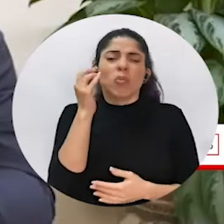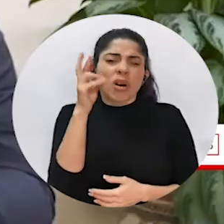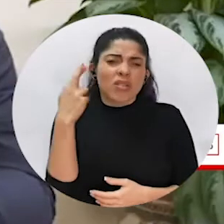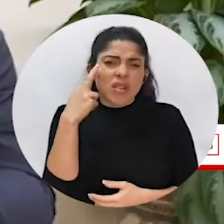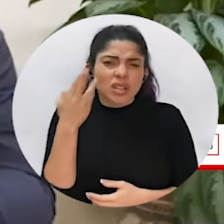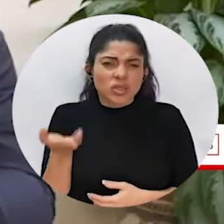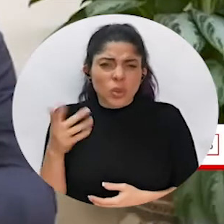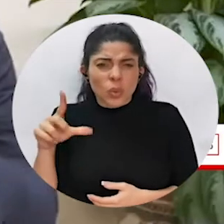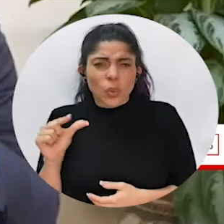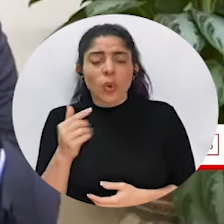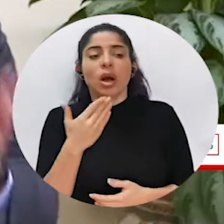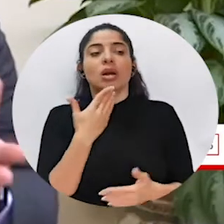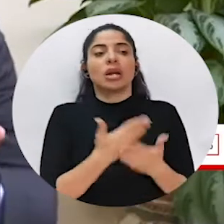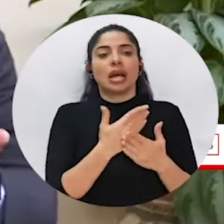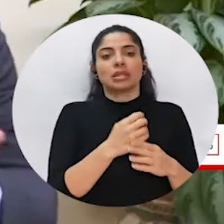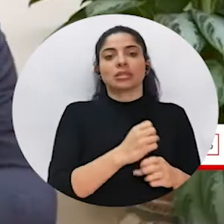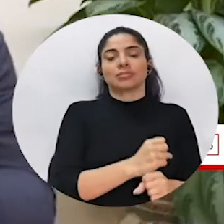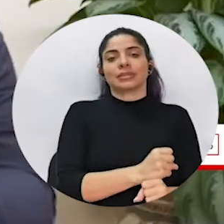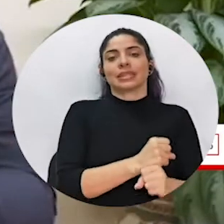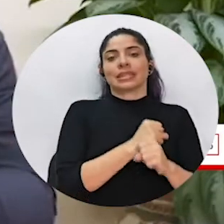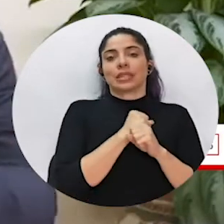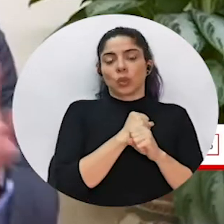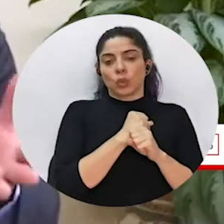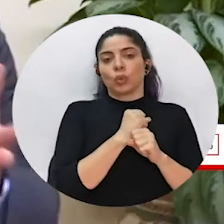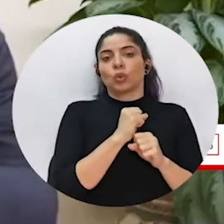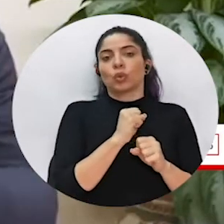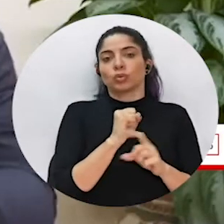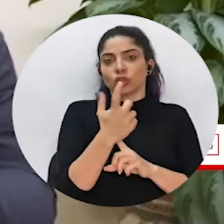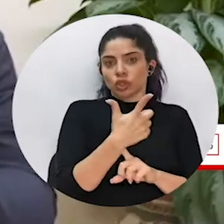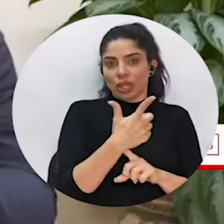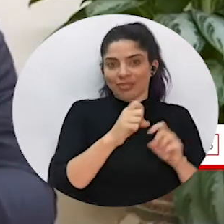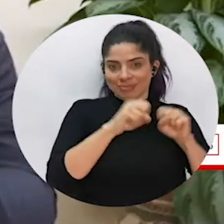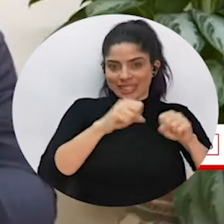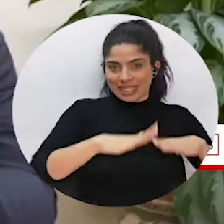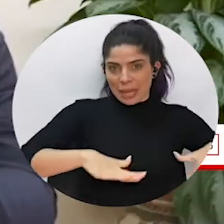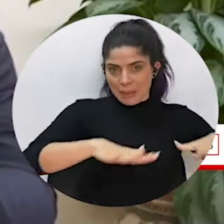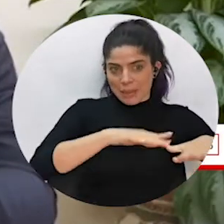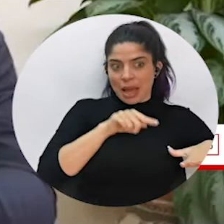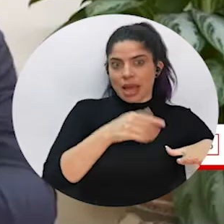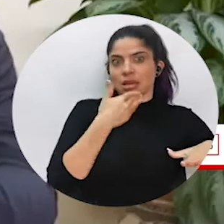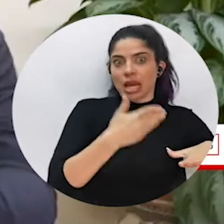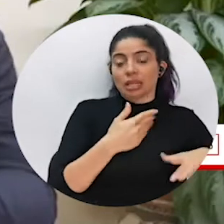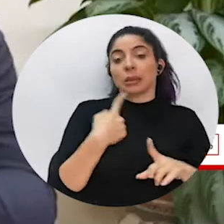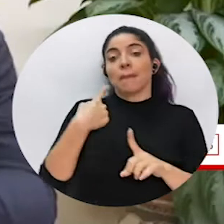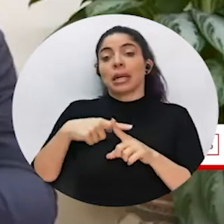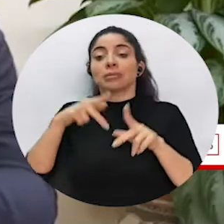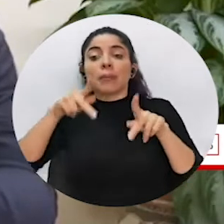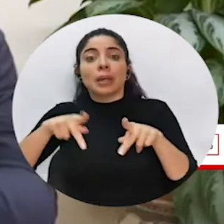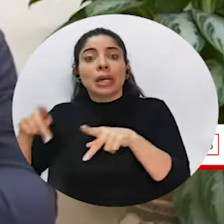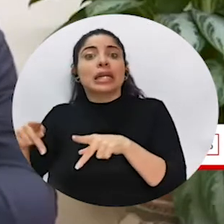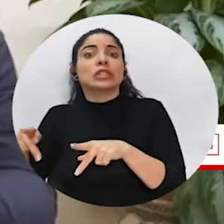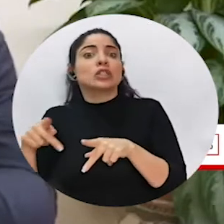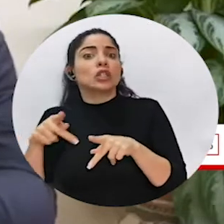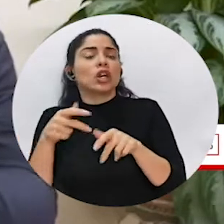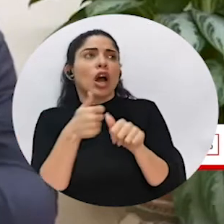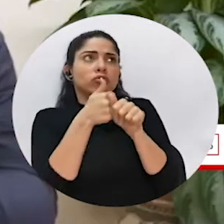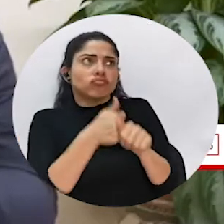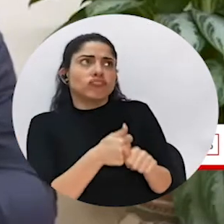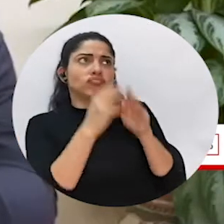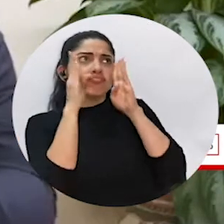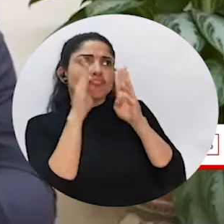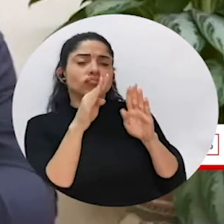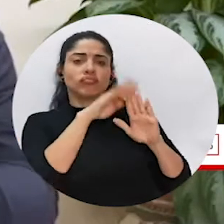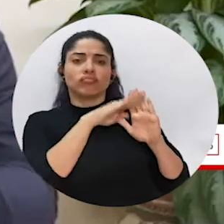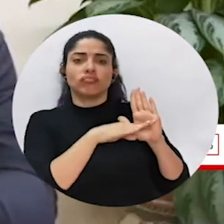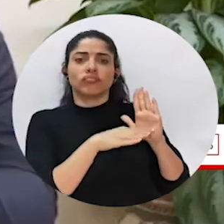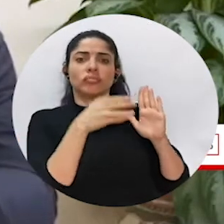that's a lot because of our social security system, and also that population is